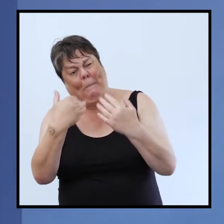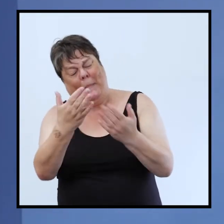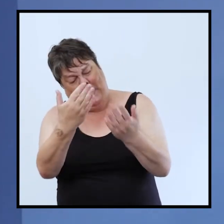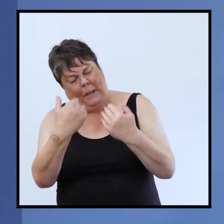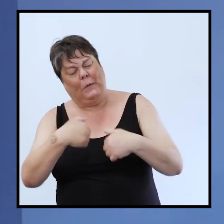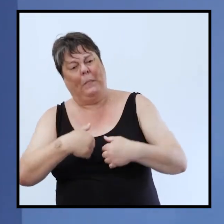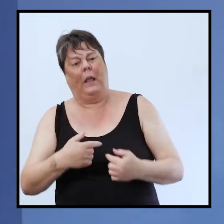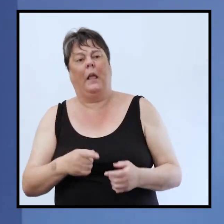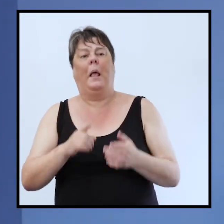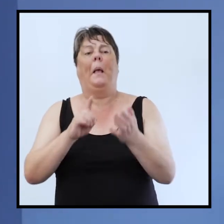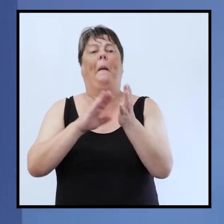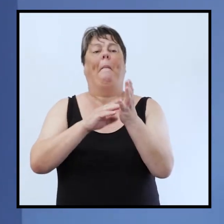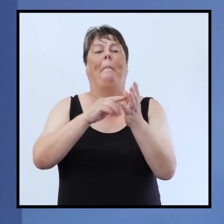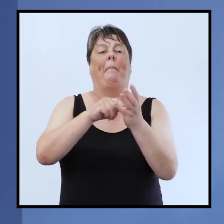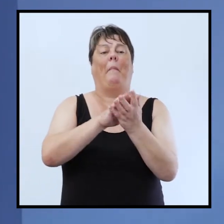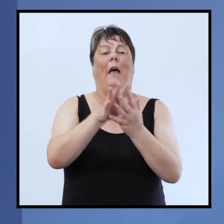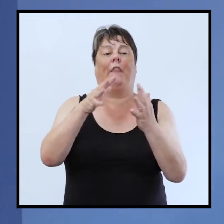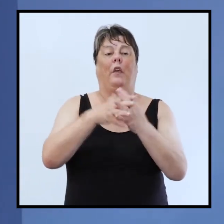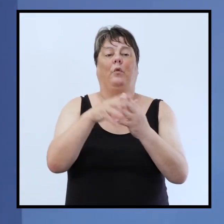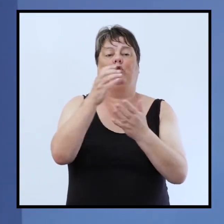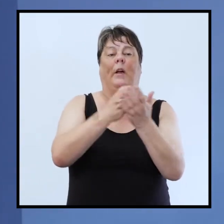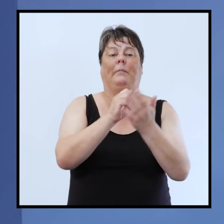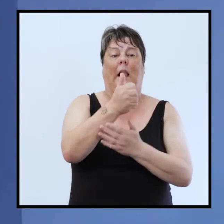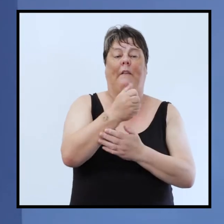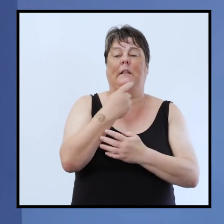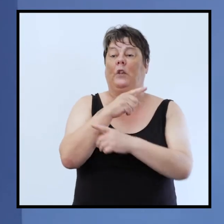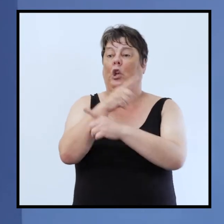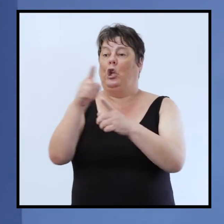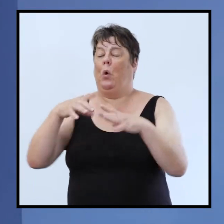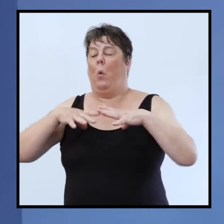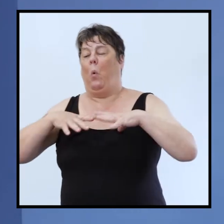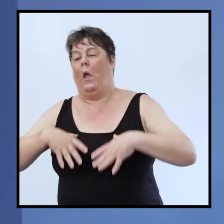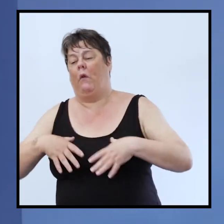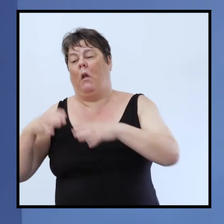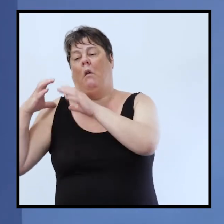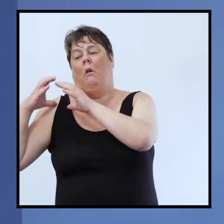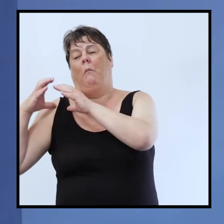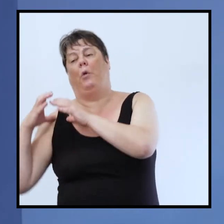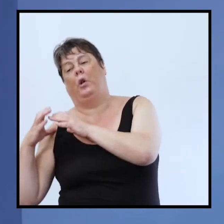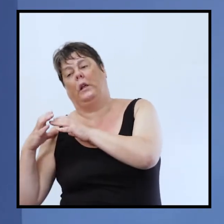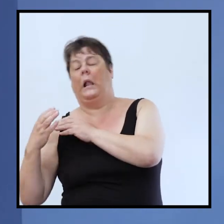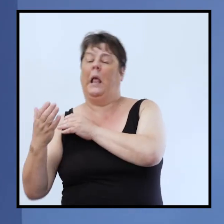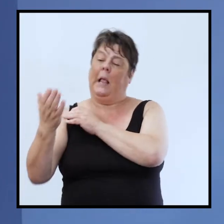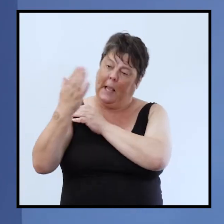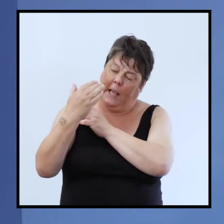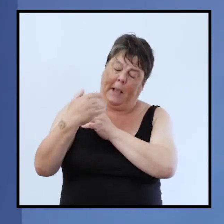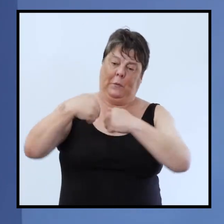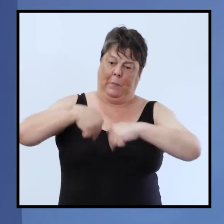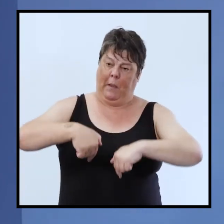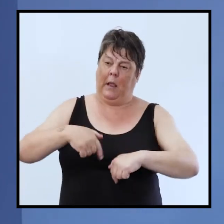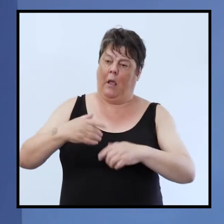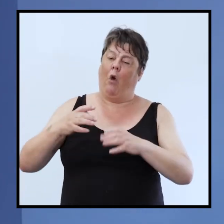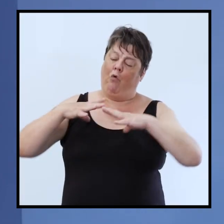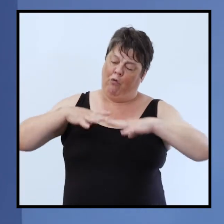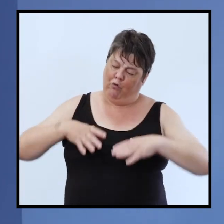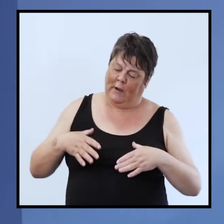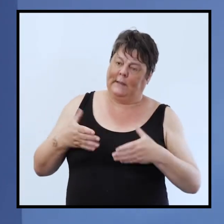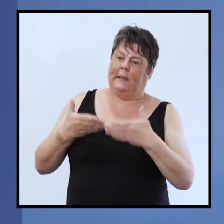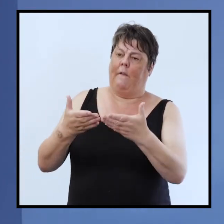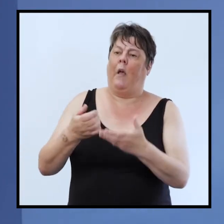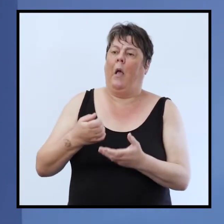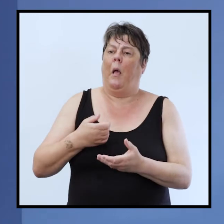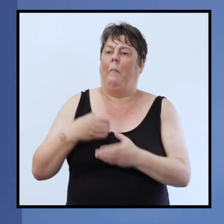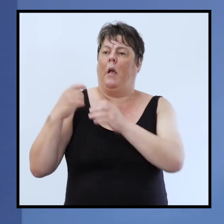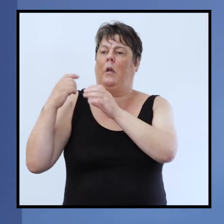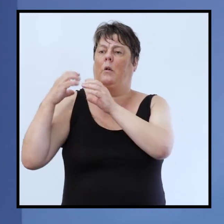very clearly in matthew 11 come to me all you who are weary and burdened and i will give you rest take